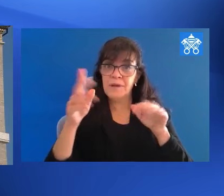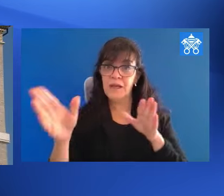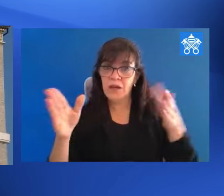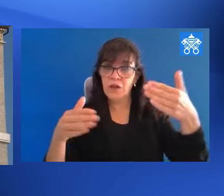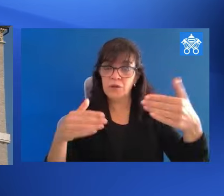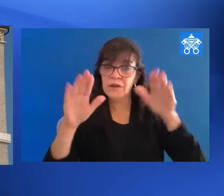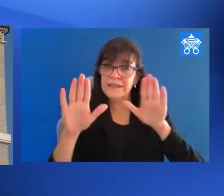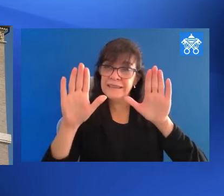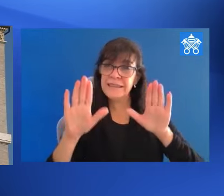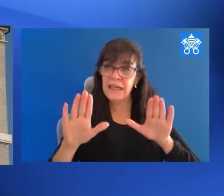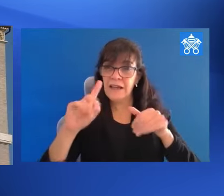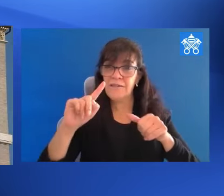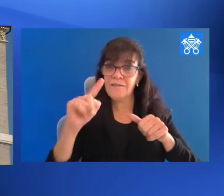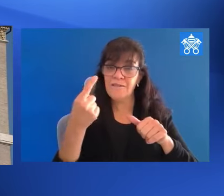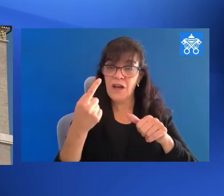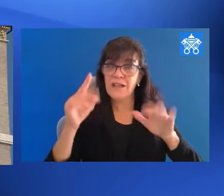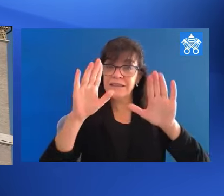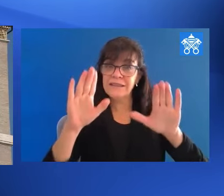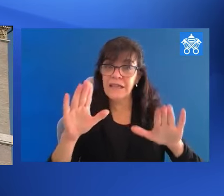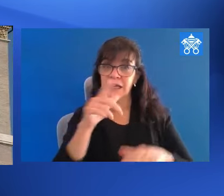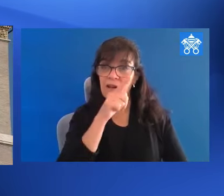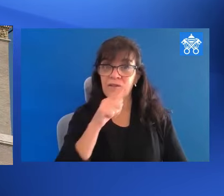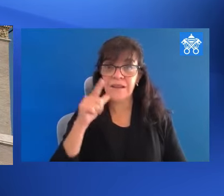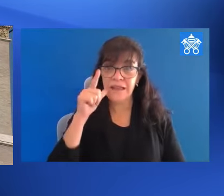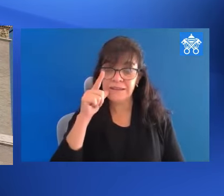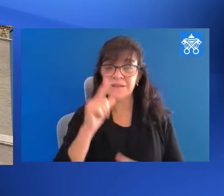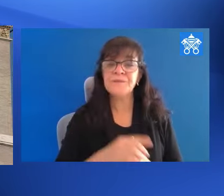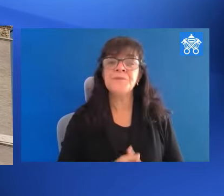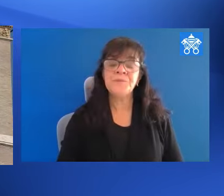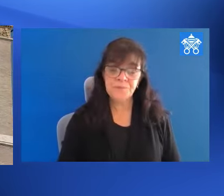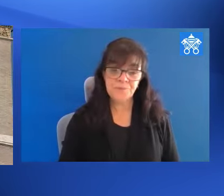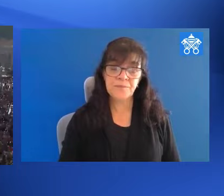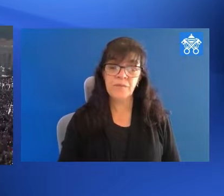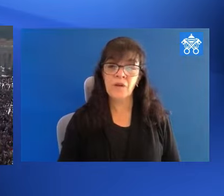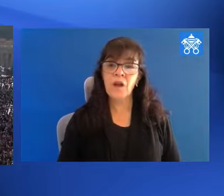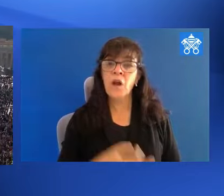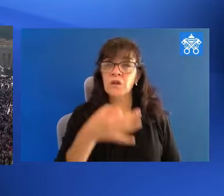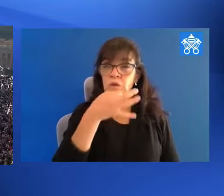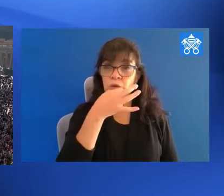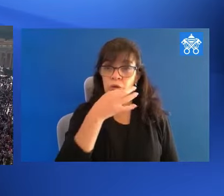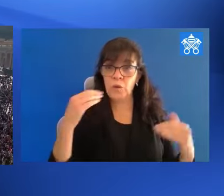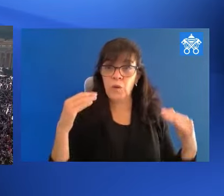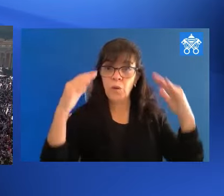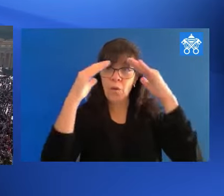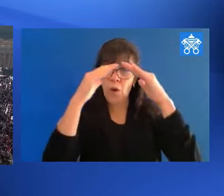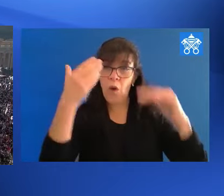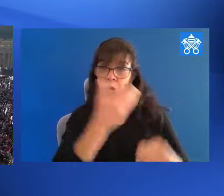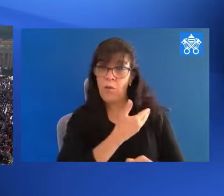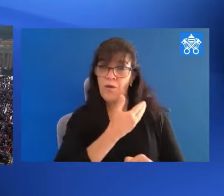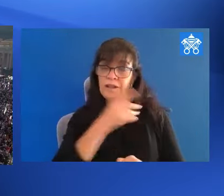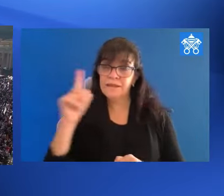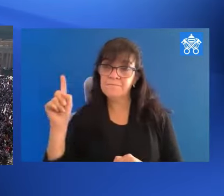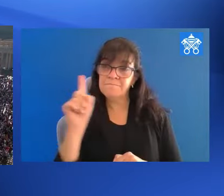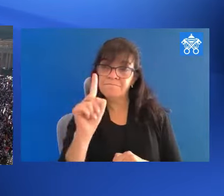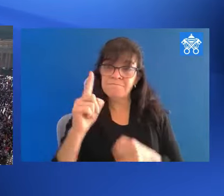. . . . . first Sunday of Lent. In just a few moments, Pope Francis will come to the window of the Apostolic